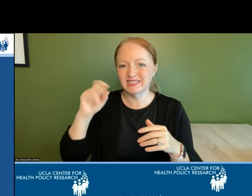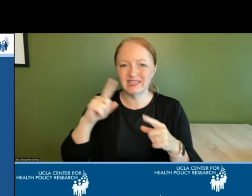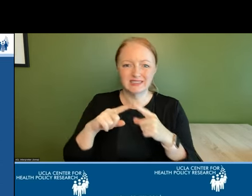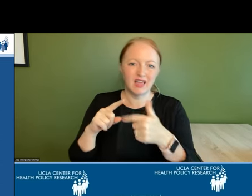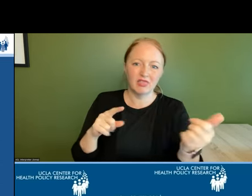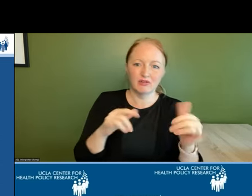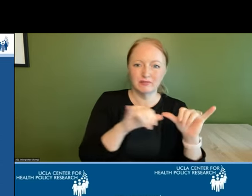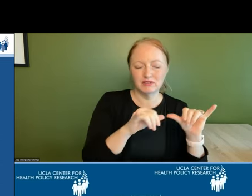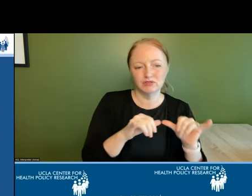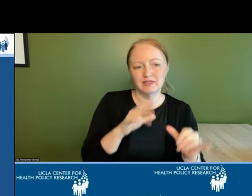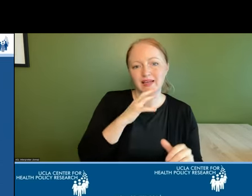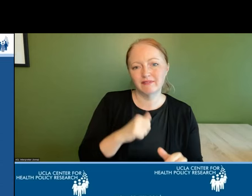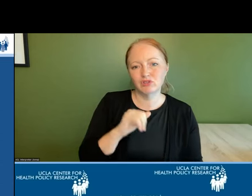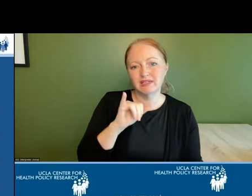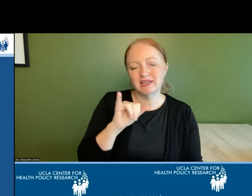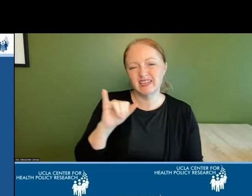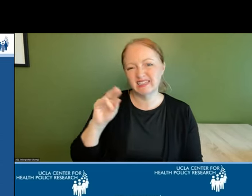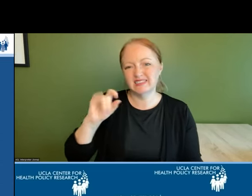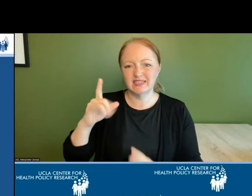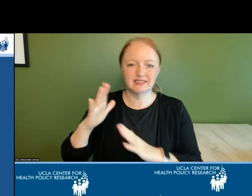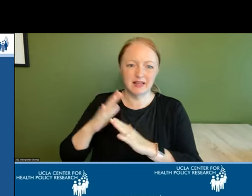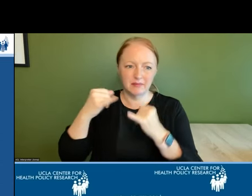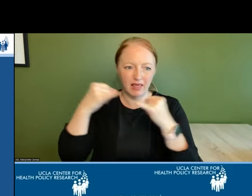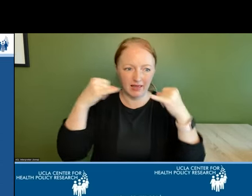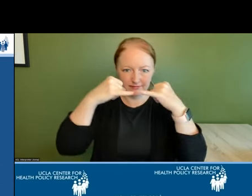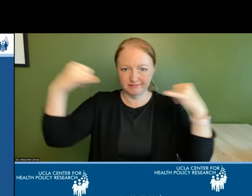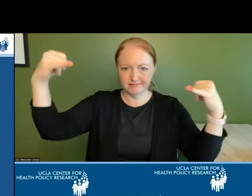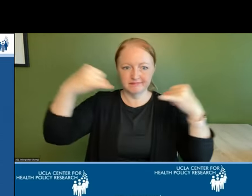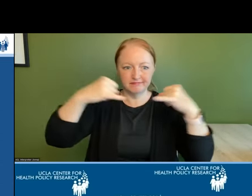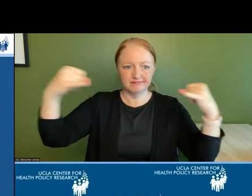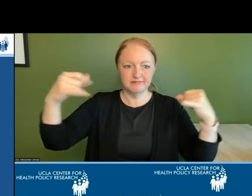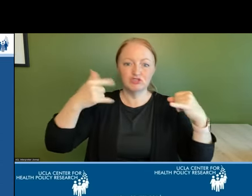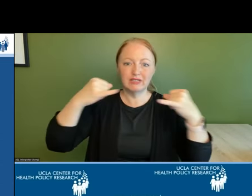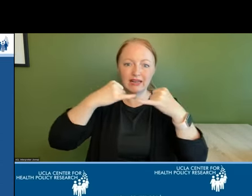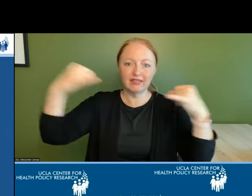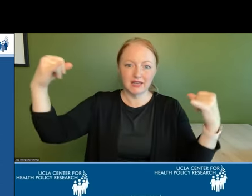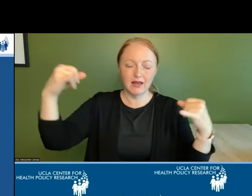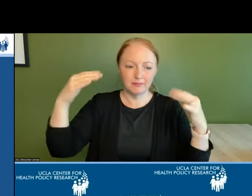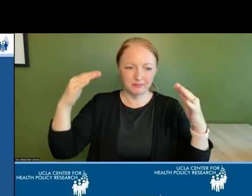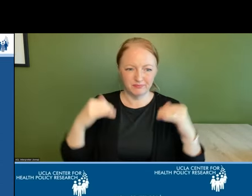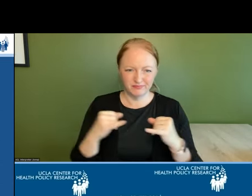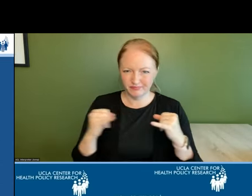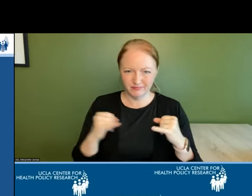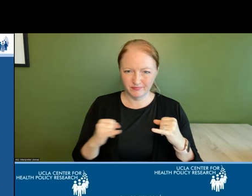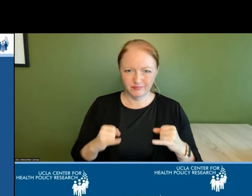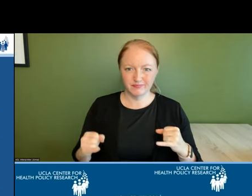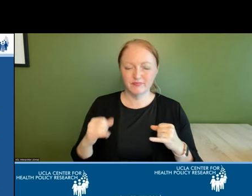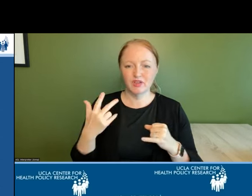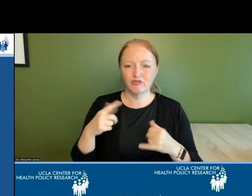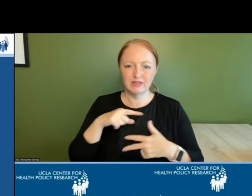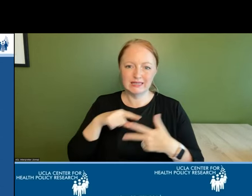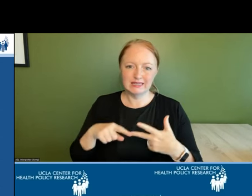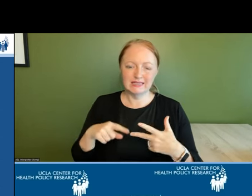measures the california elder index is the top line green line at the top and the other measures are the three